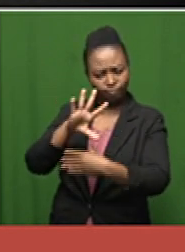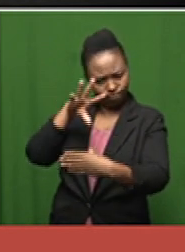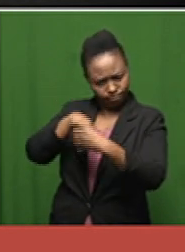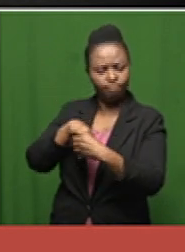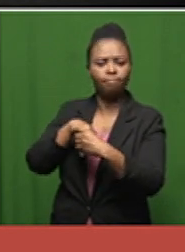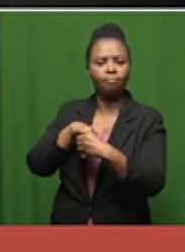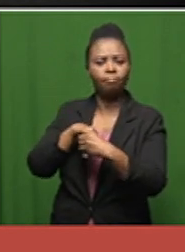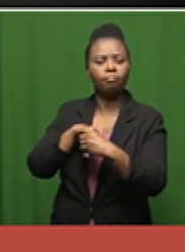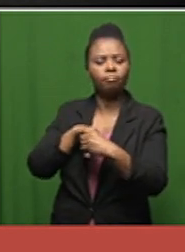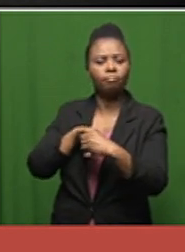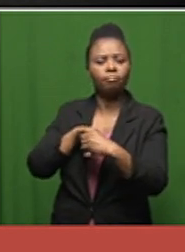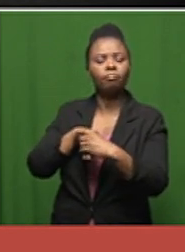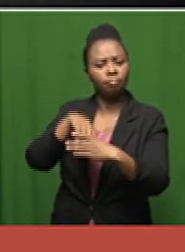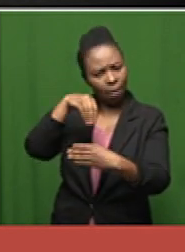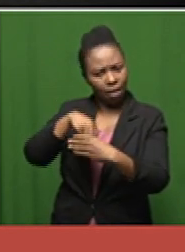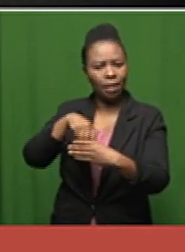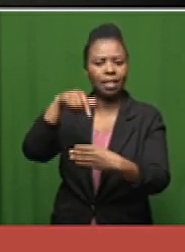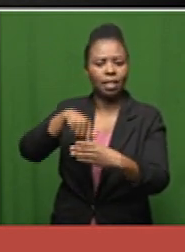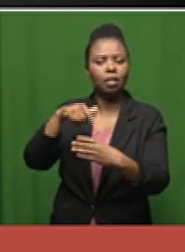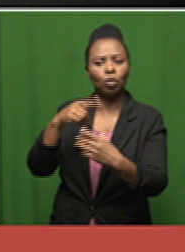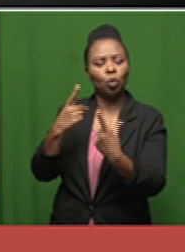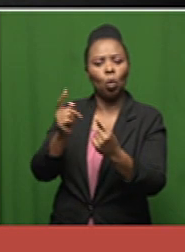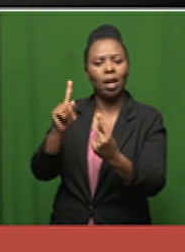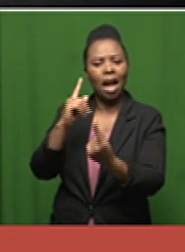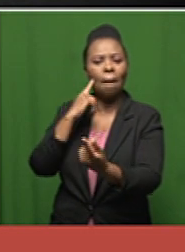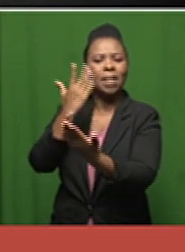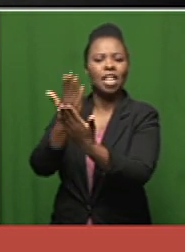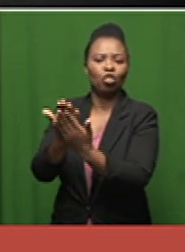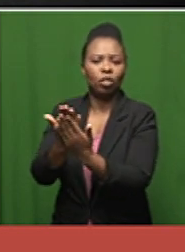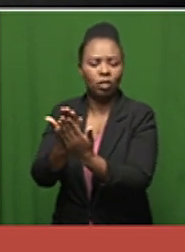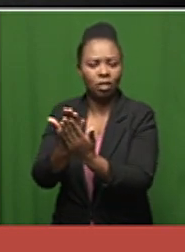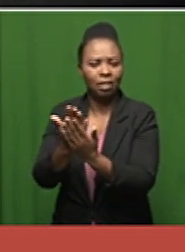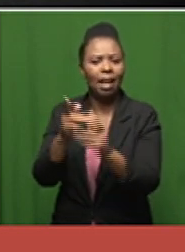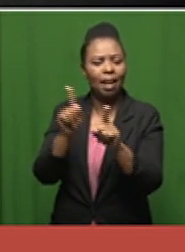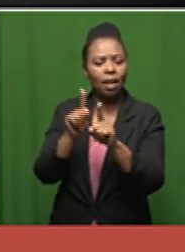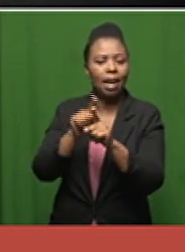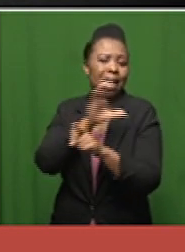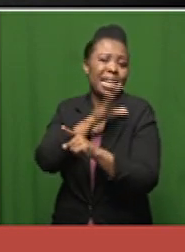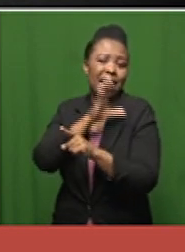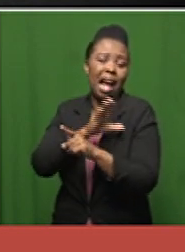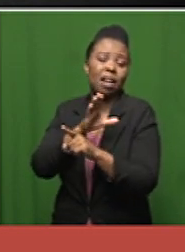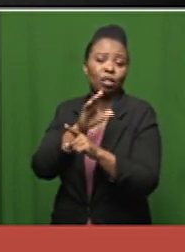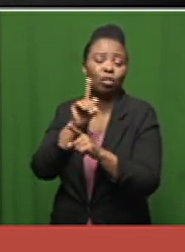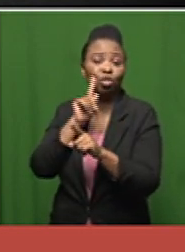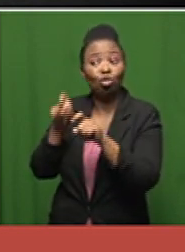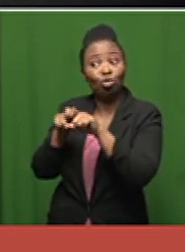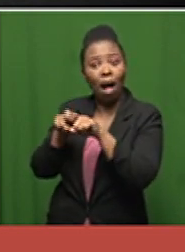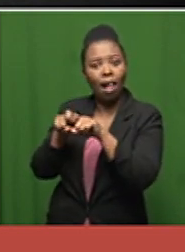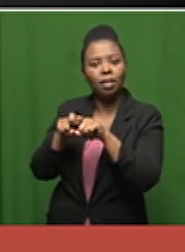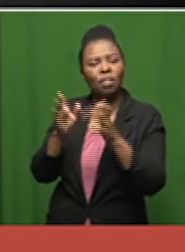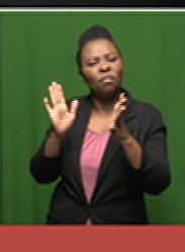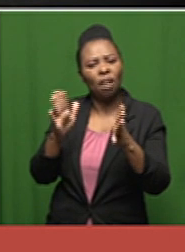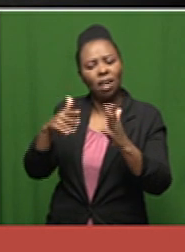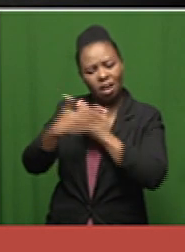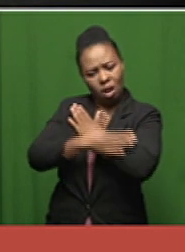and then uh make the proper application as any clinical trial is normally done in this country uh